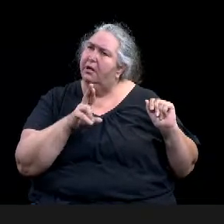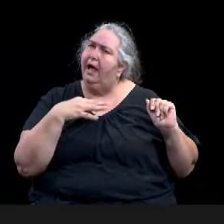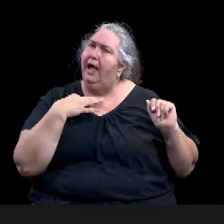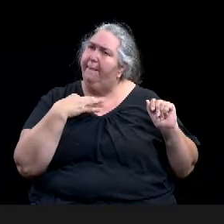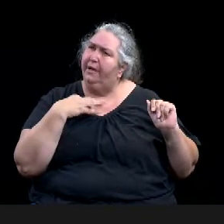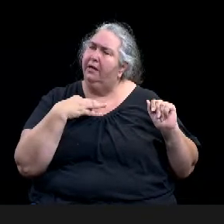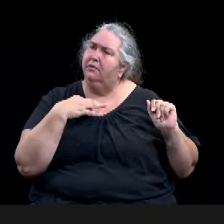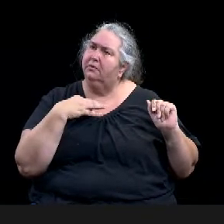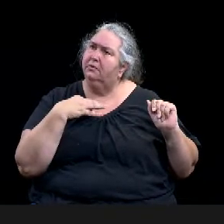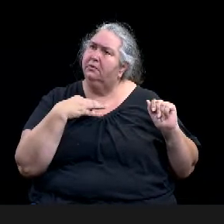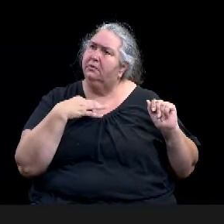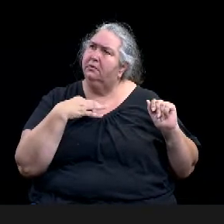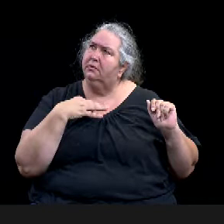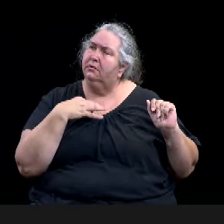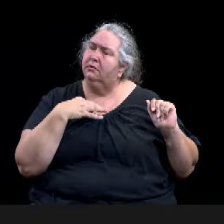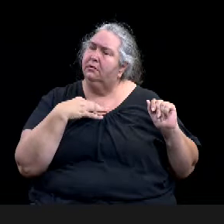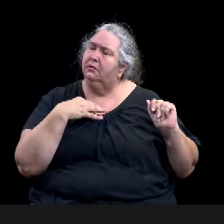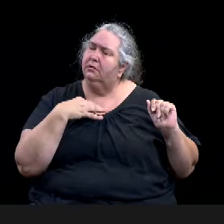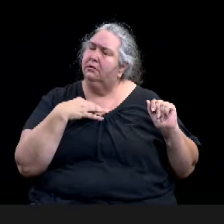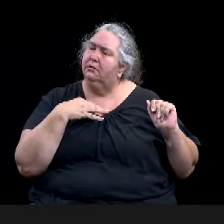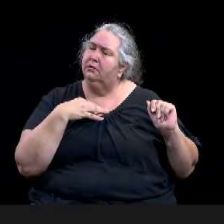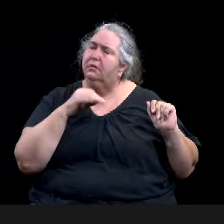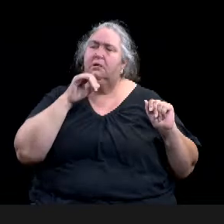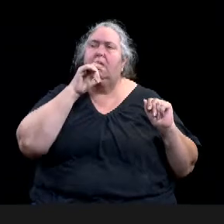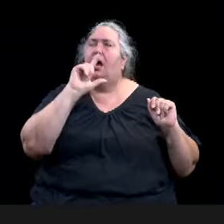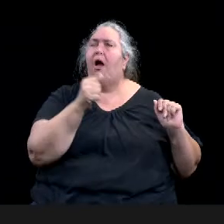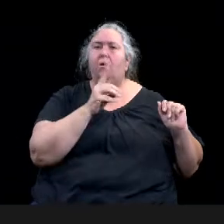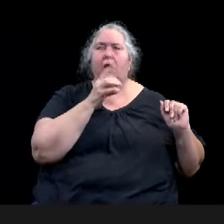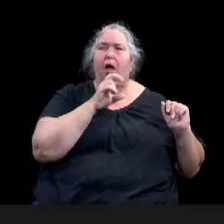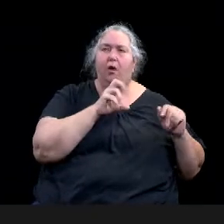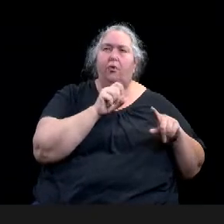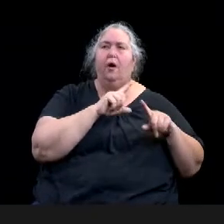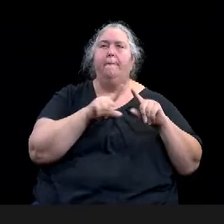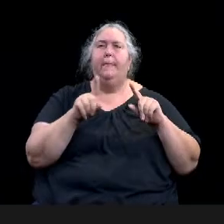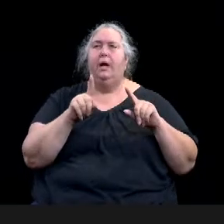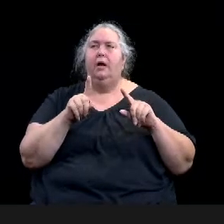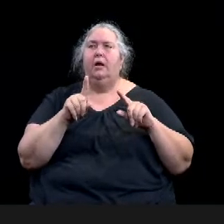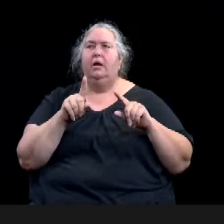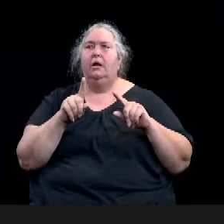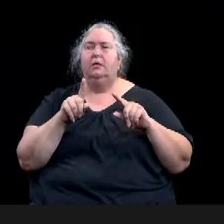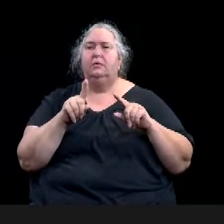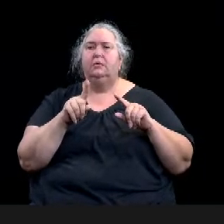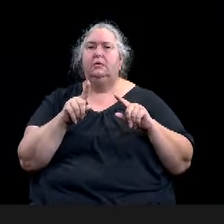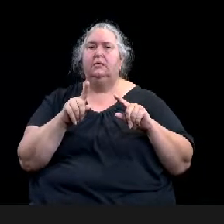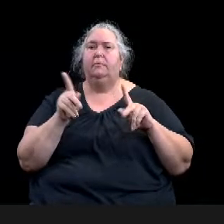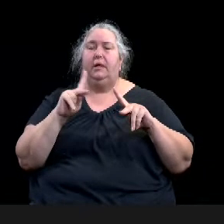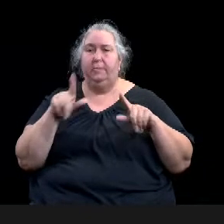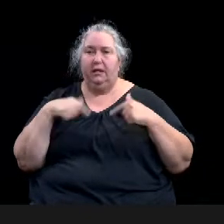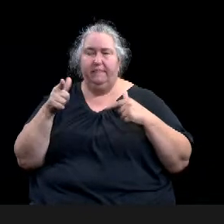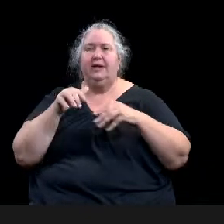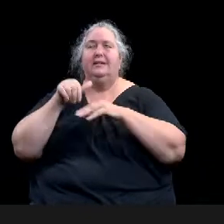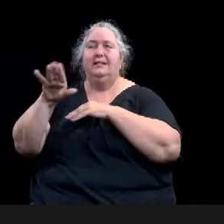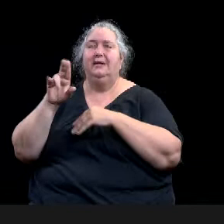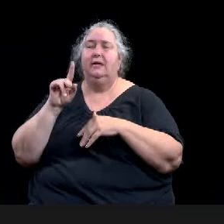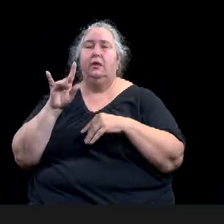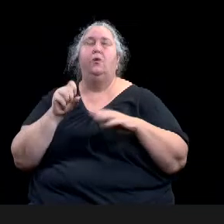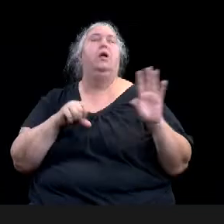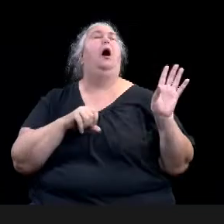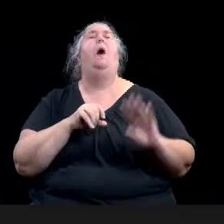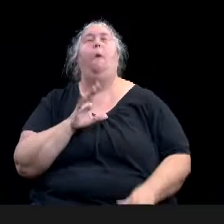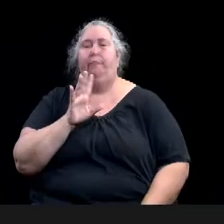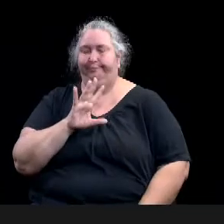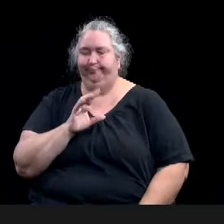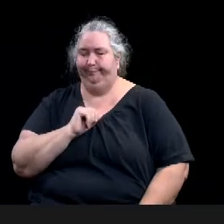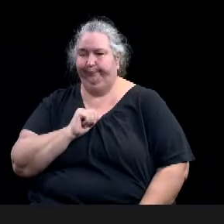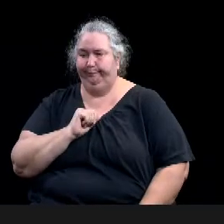No. So this, um, that's a good question because this, um, the cases from this meeting and last meeting, um,